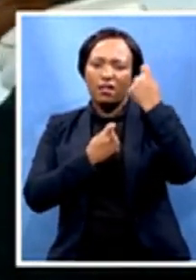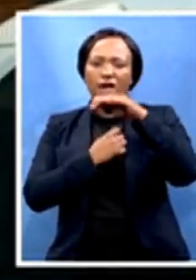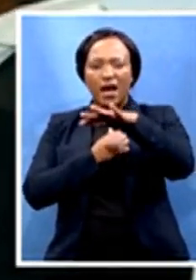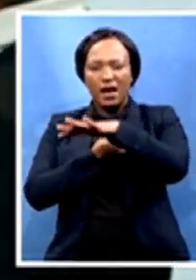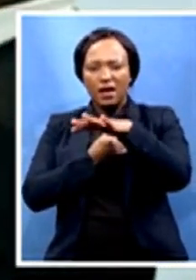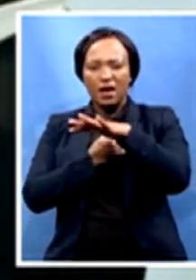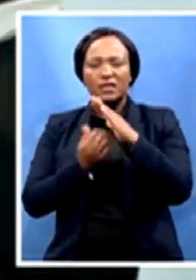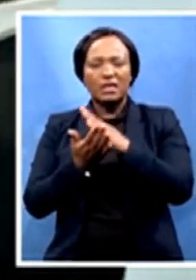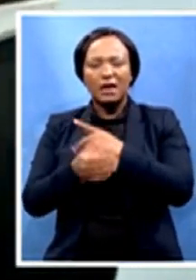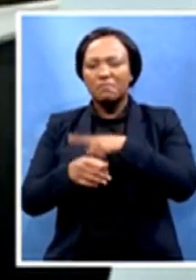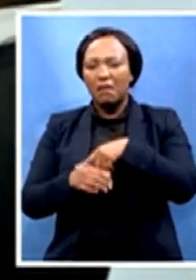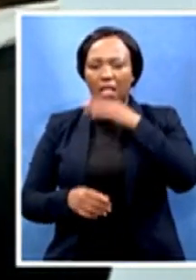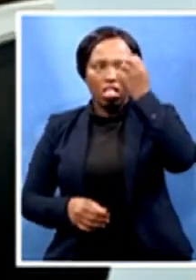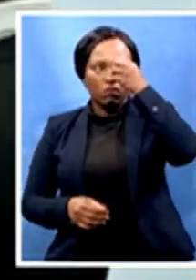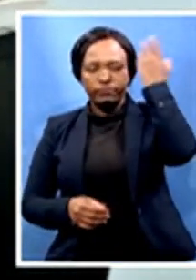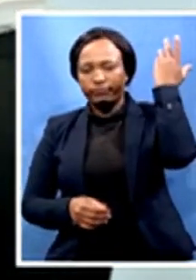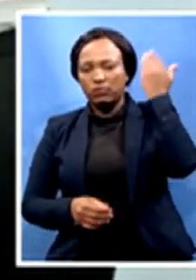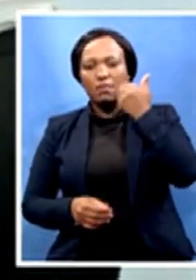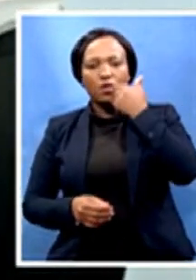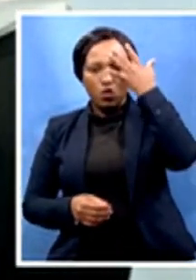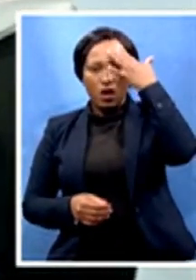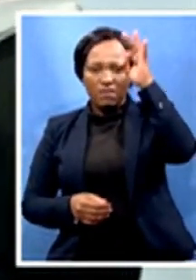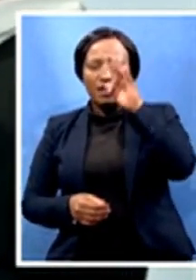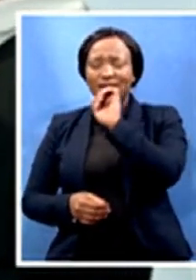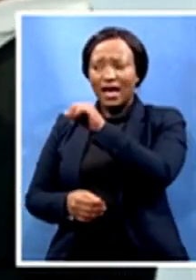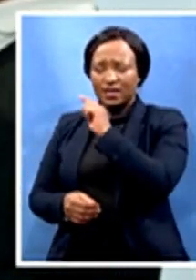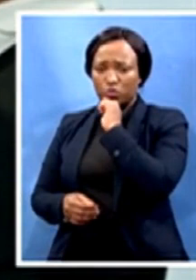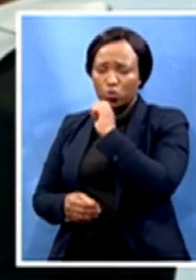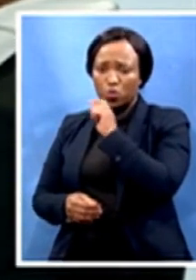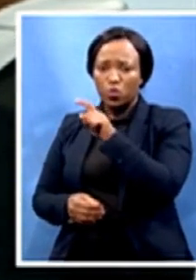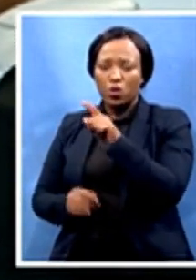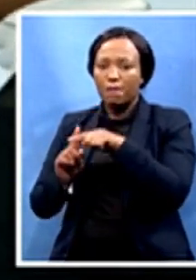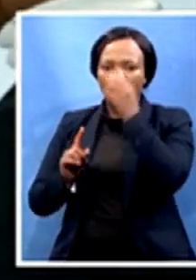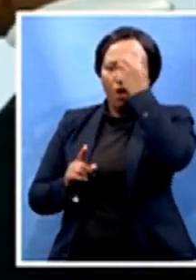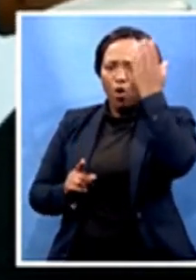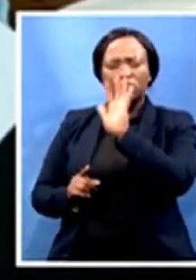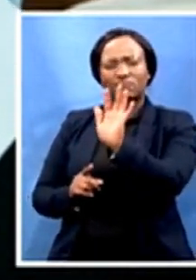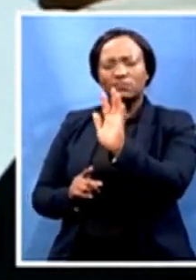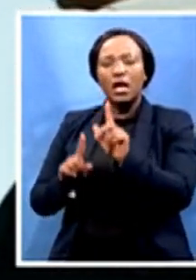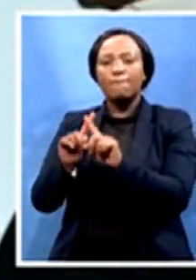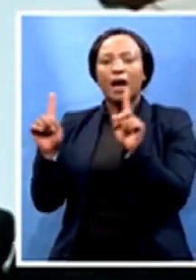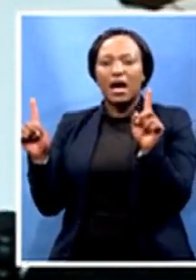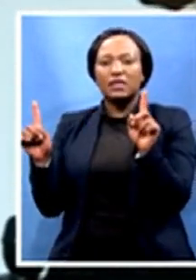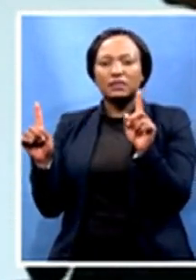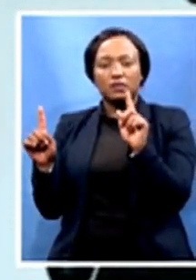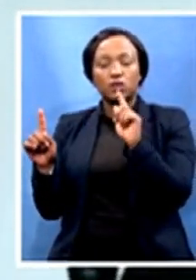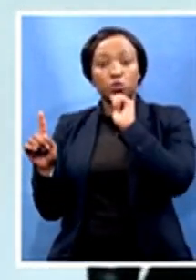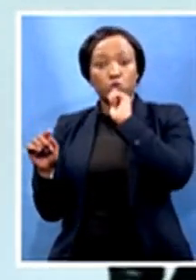Yes, it's true. Not really forgotten, but it's true that in many instances, the